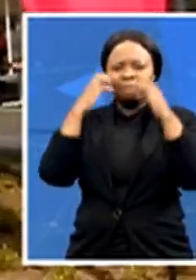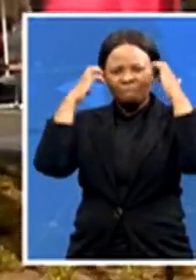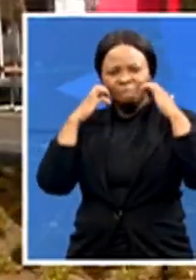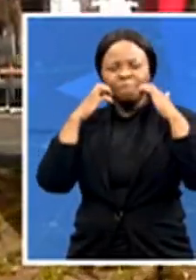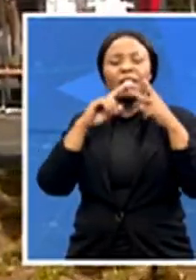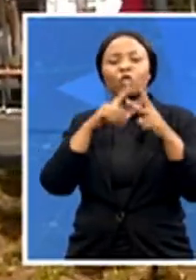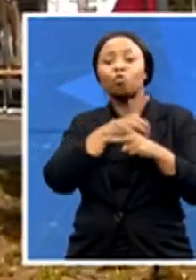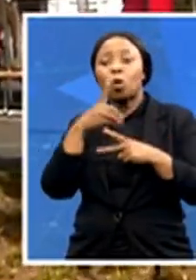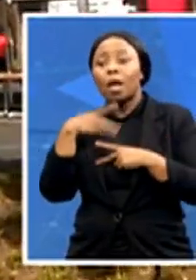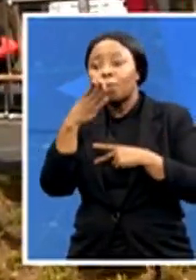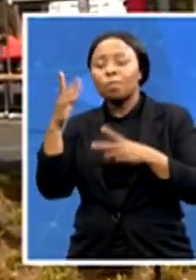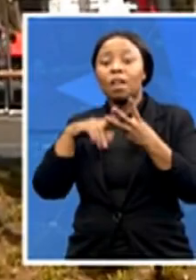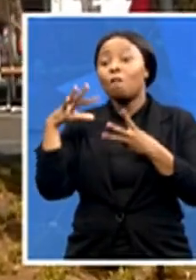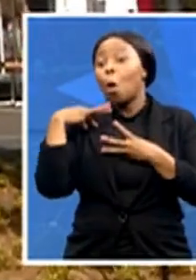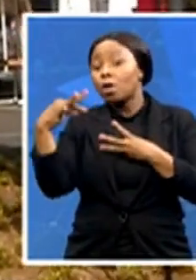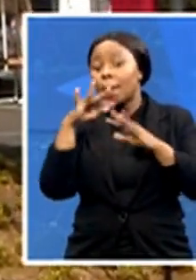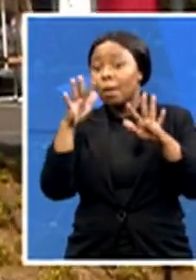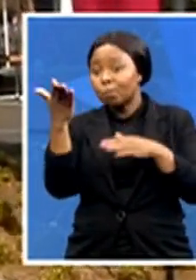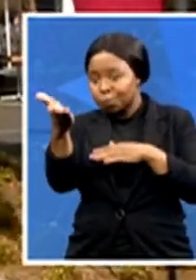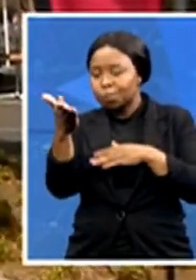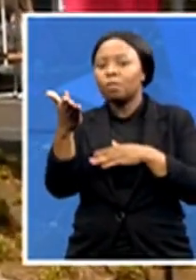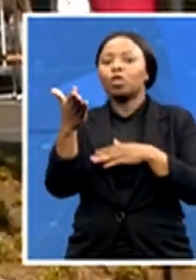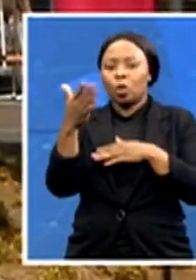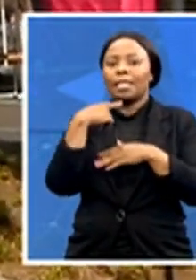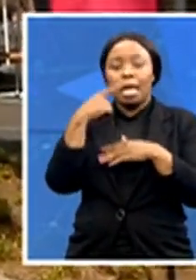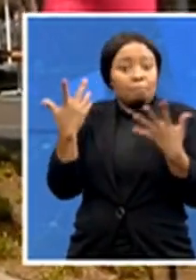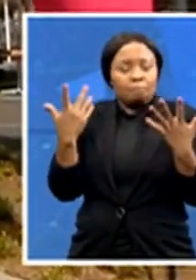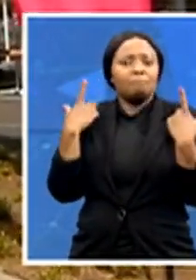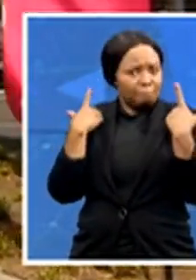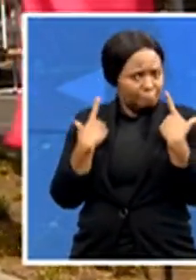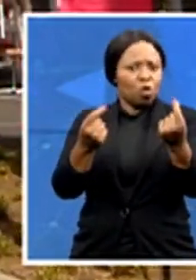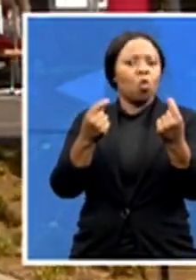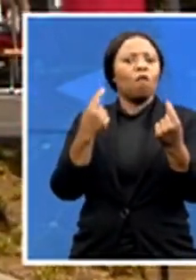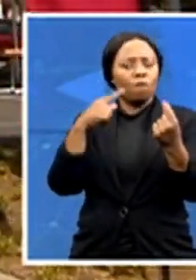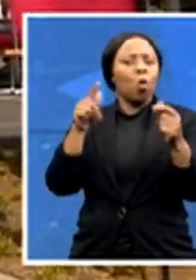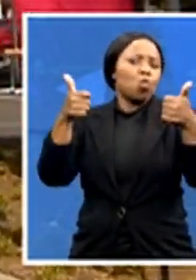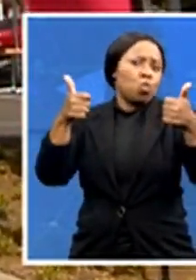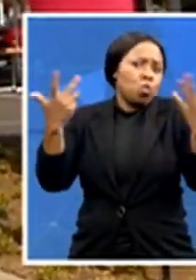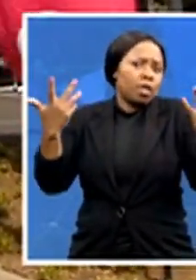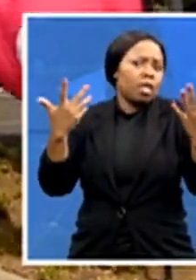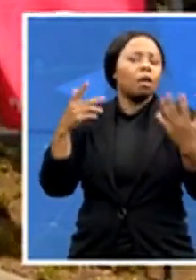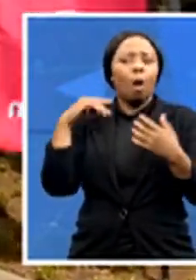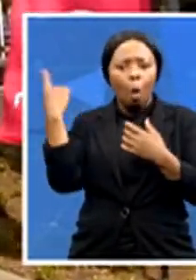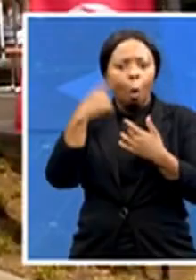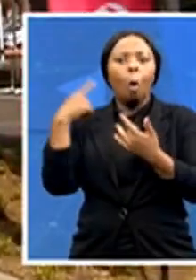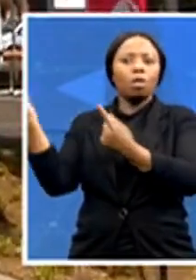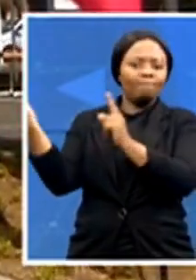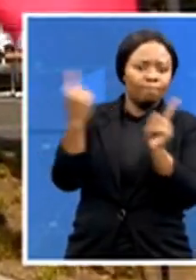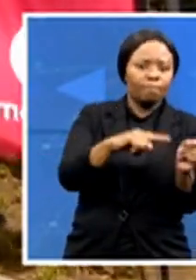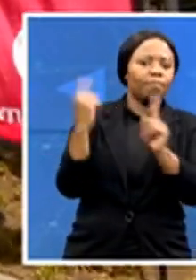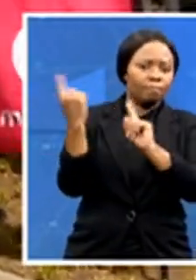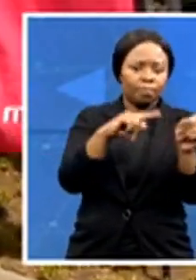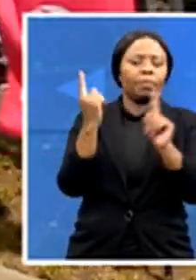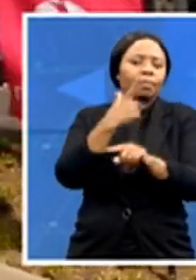And we just decided, you know what, let's do this for the greater good and bring everybody here and just vaccinate and get the numbers up to help herd